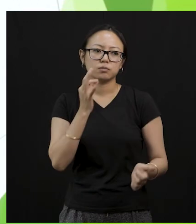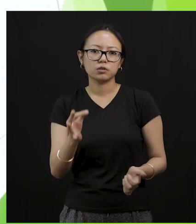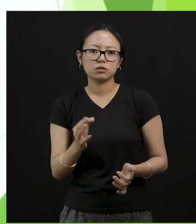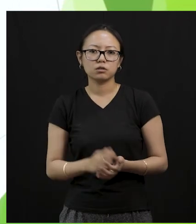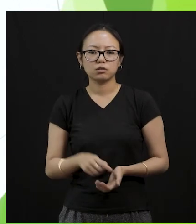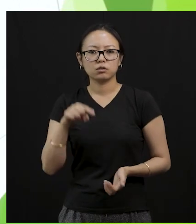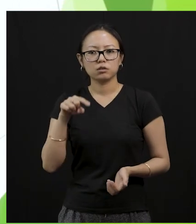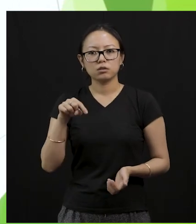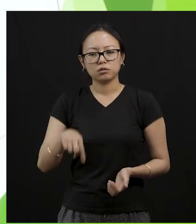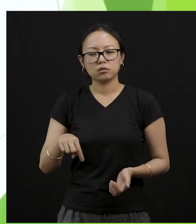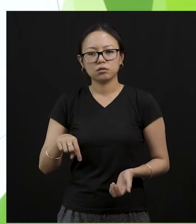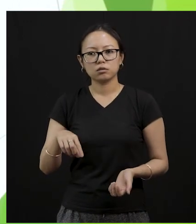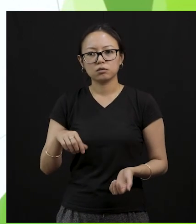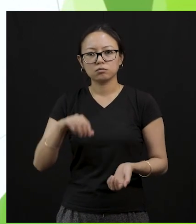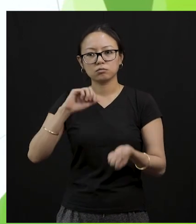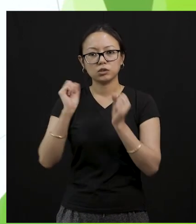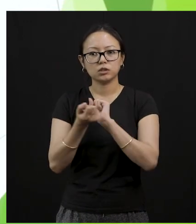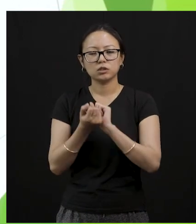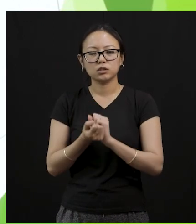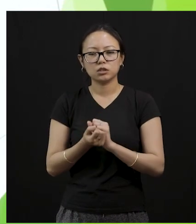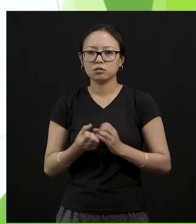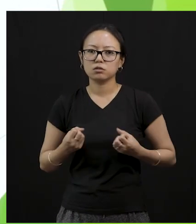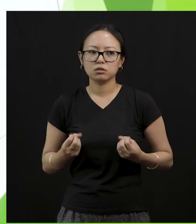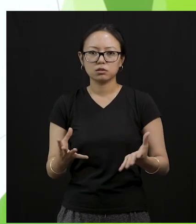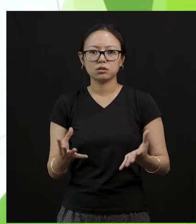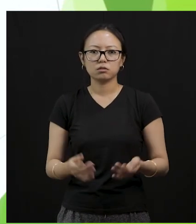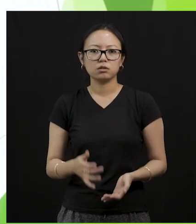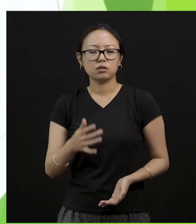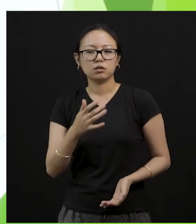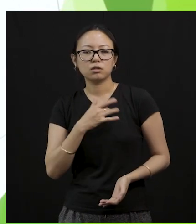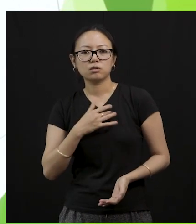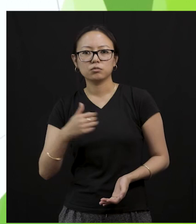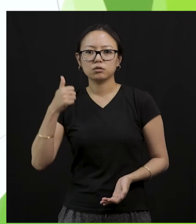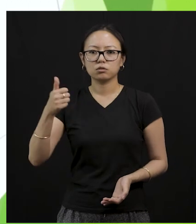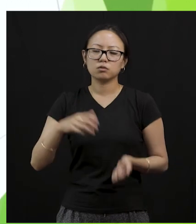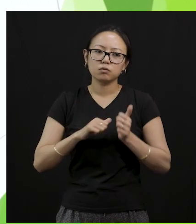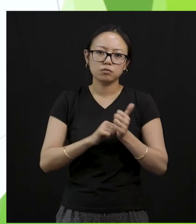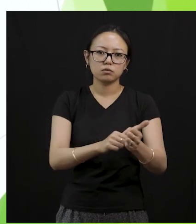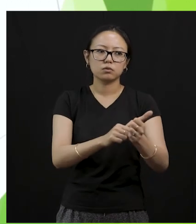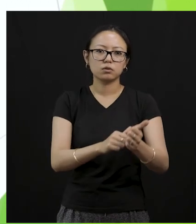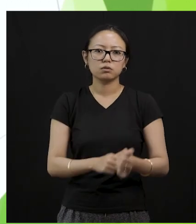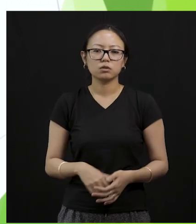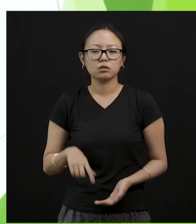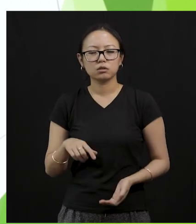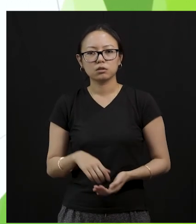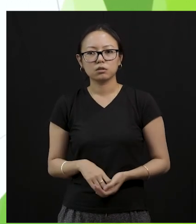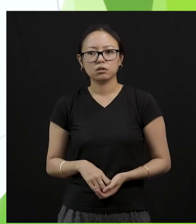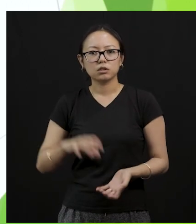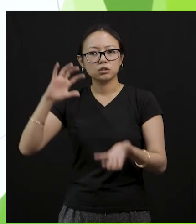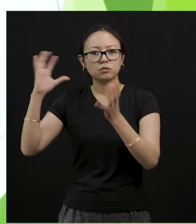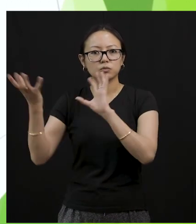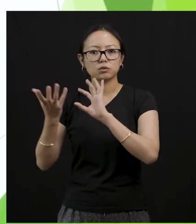change from today onwards. You and I, let us inculcate those habits in our life and bring a good change